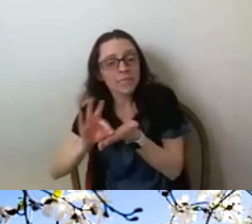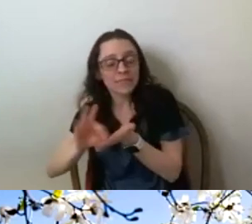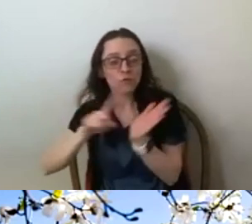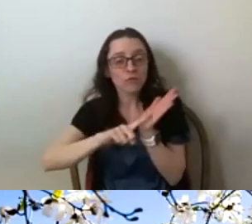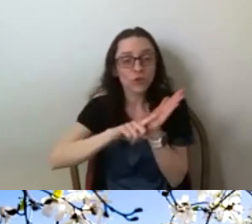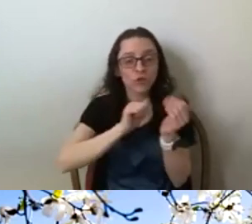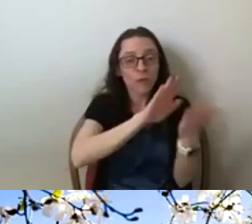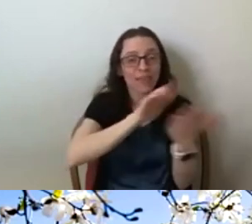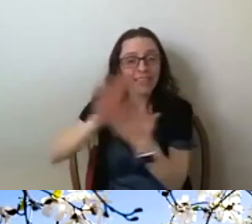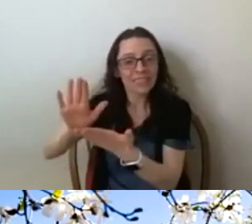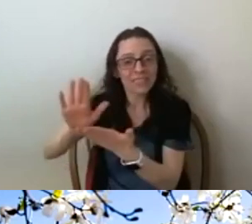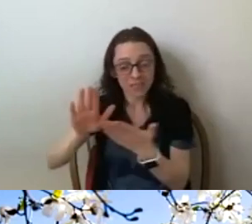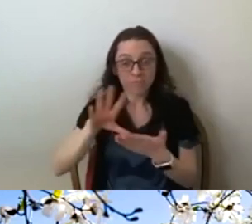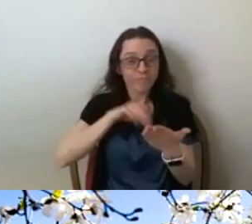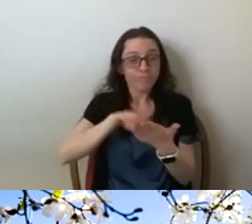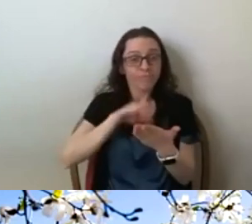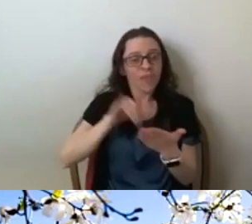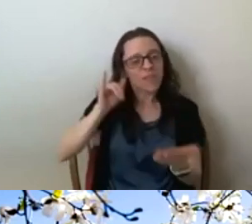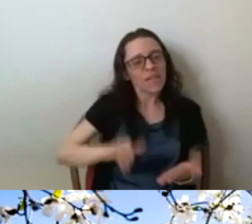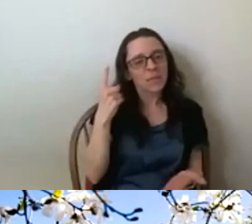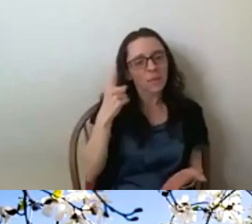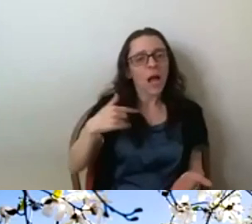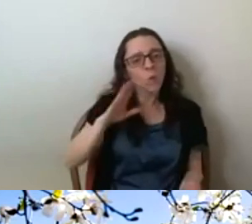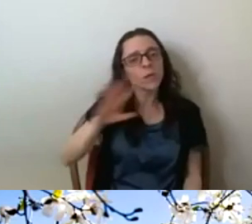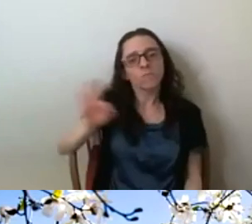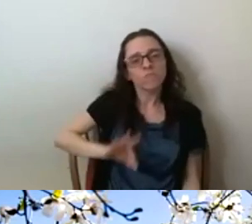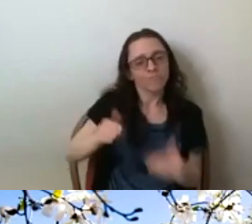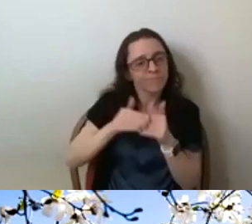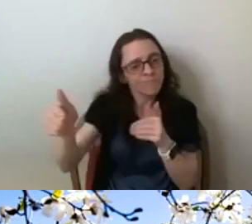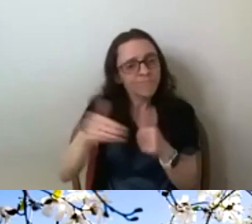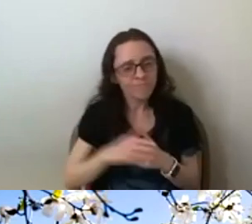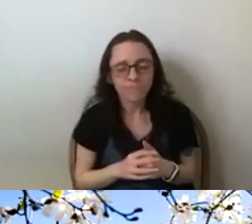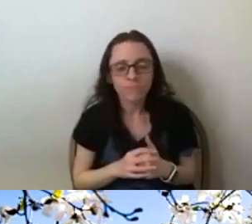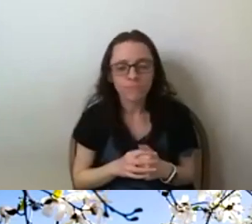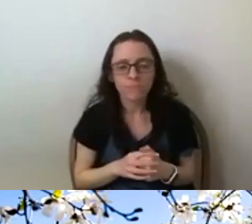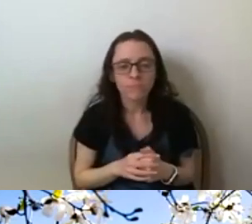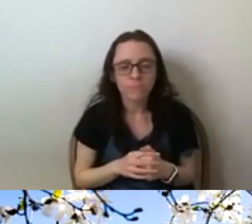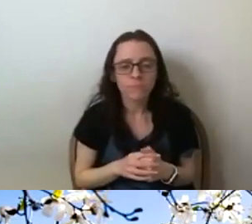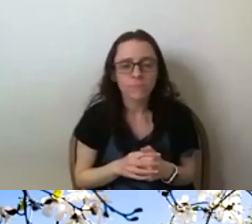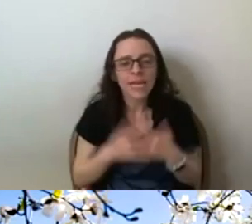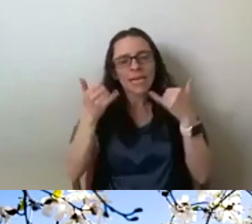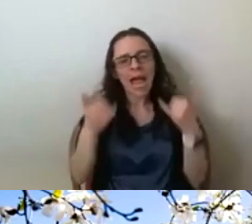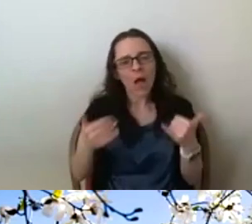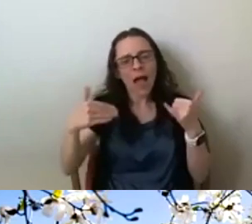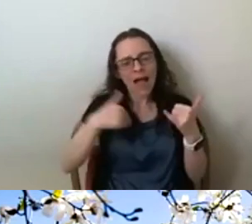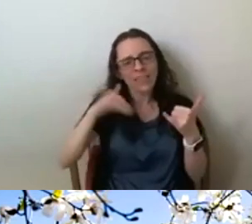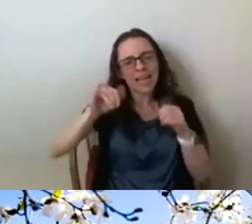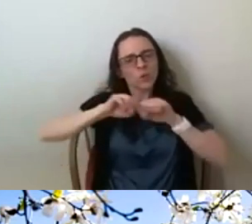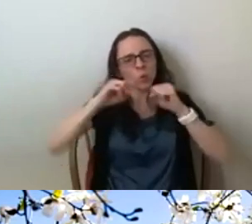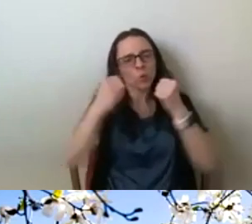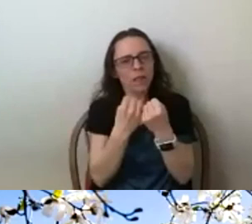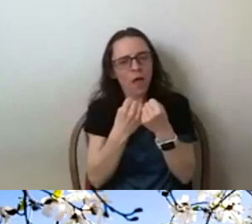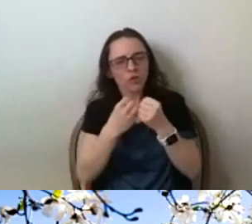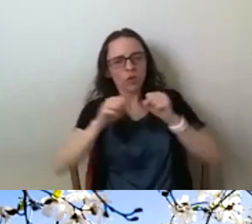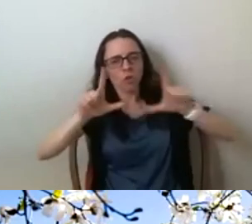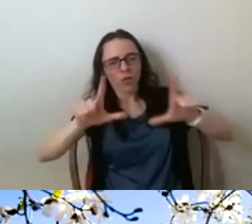important things that I'll take on with me. Um, and also having the sociological lens along with it, um, will